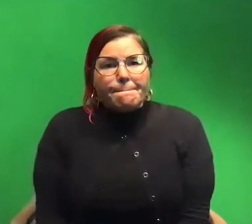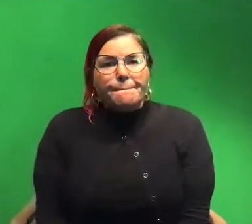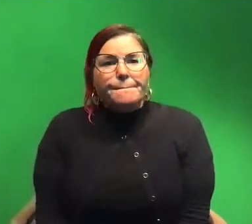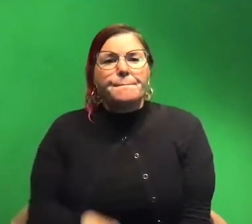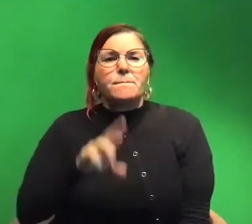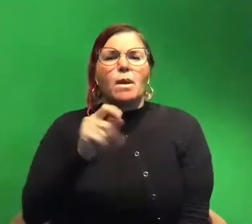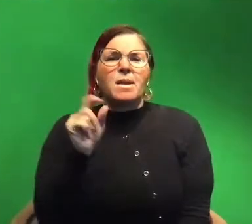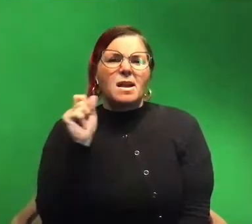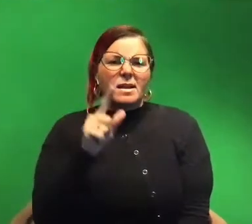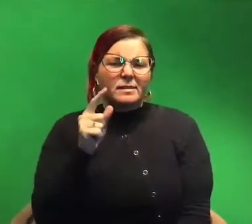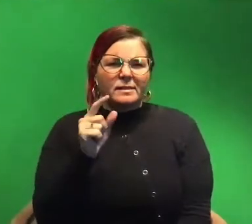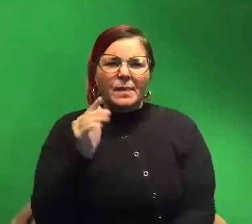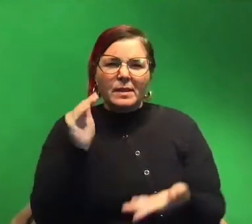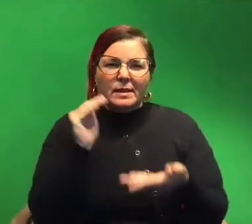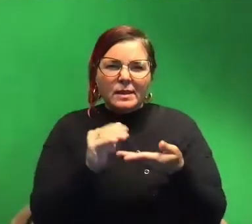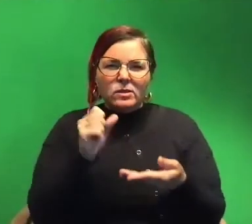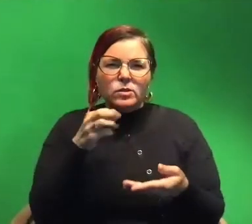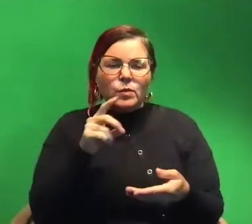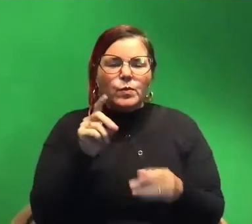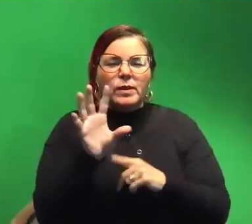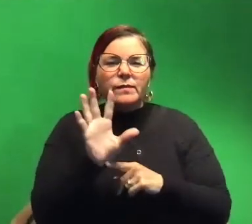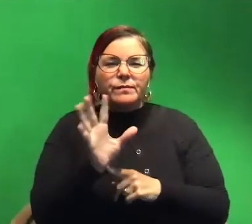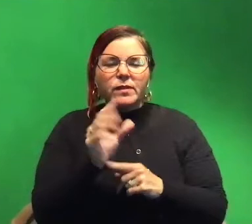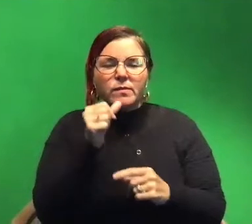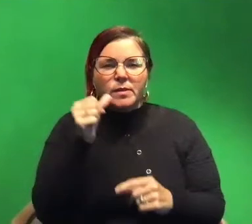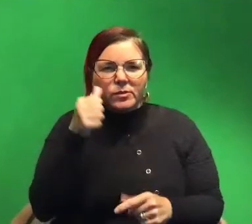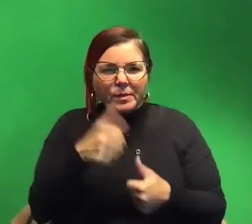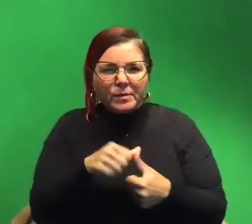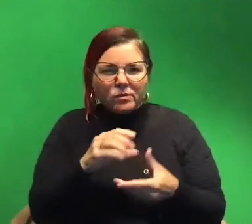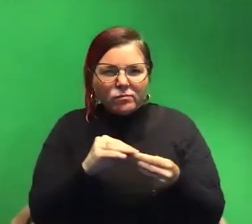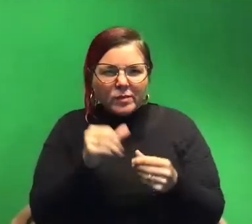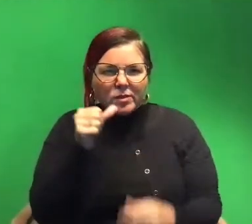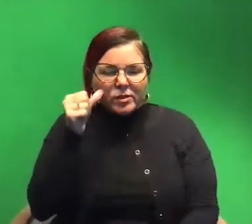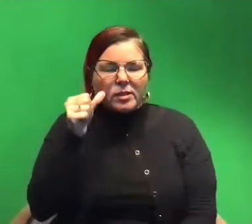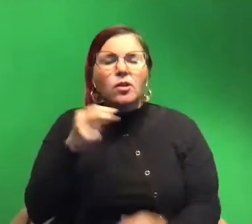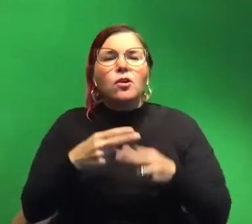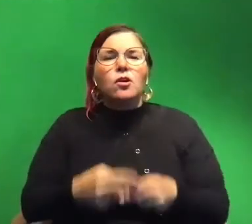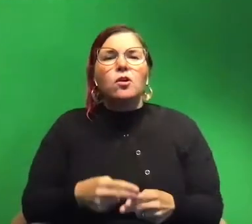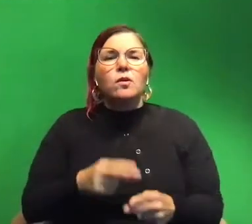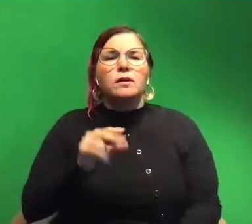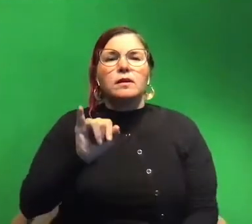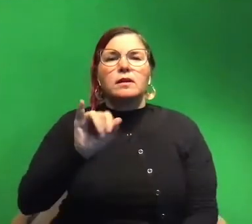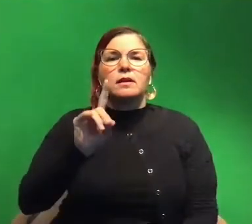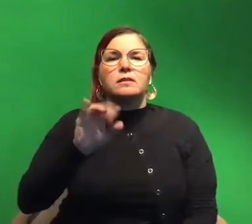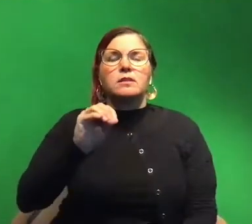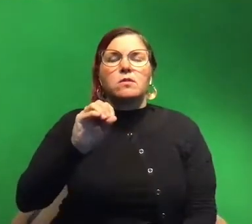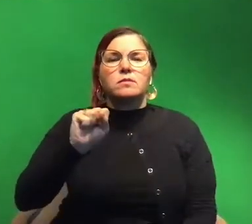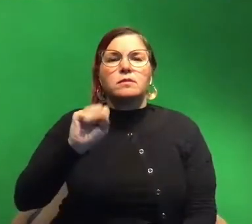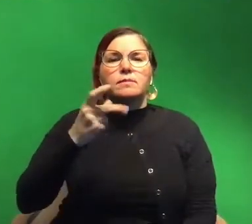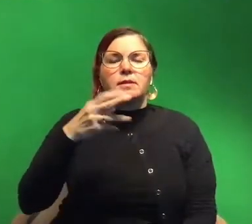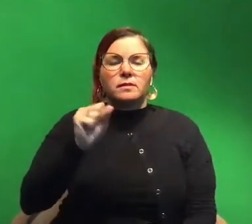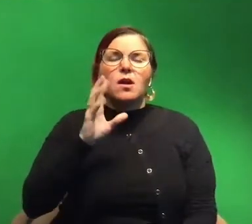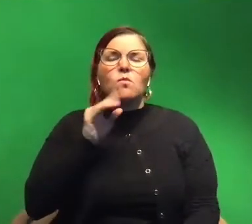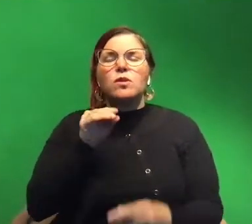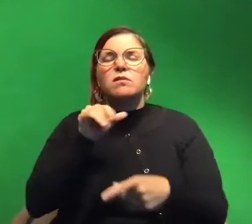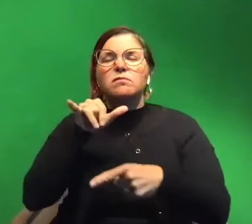what was the little squid video from yesterday? Oh the little squid that we talked about yesterday is called idioscepius. I will write that in the